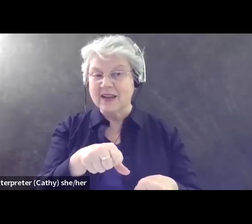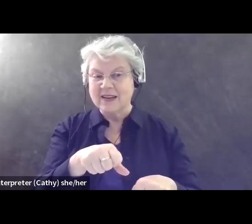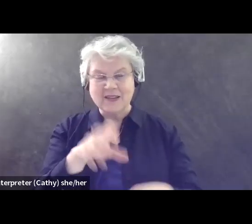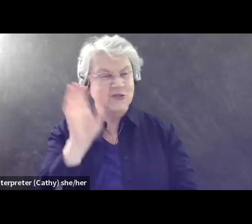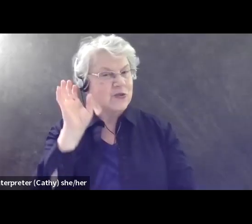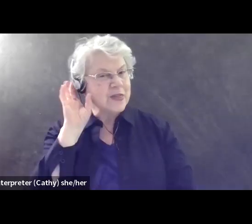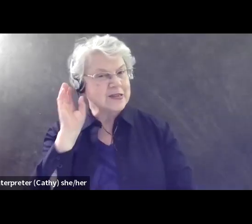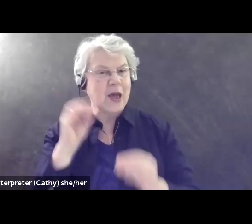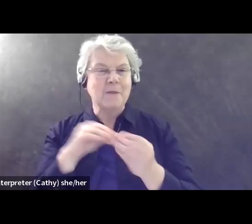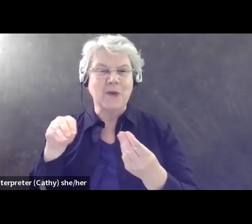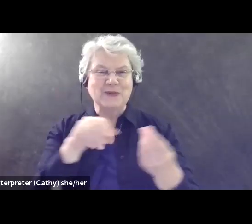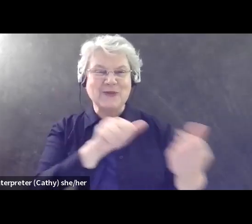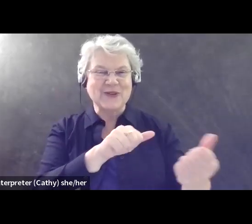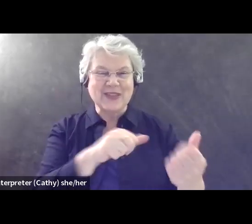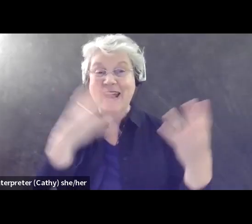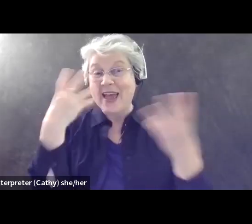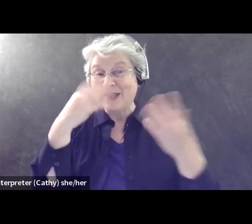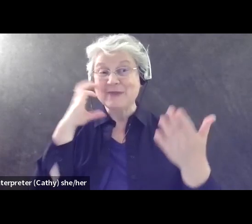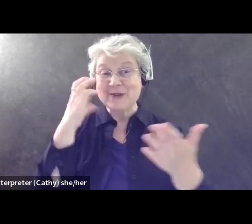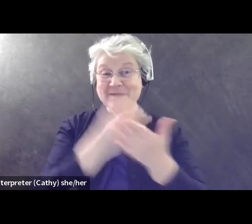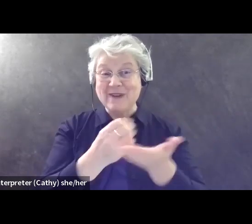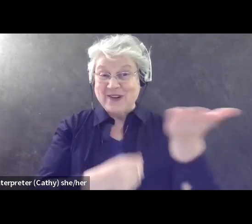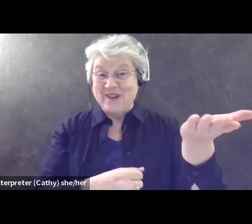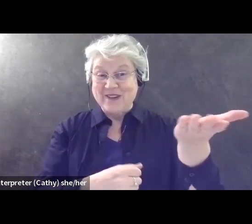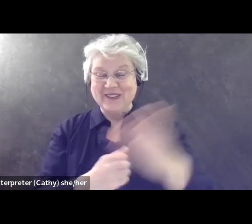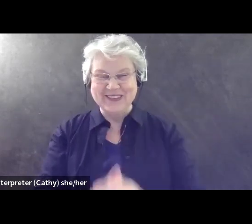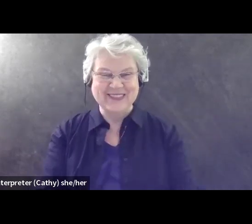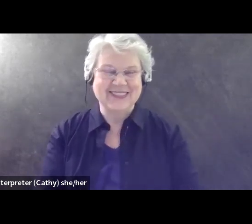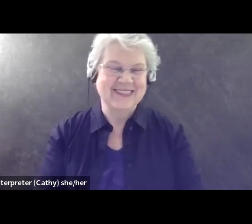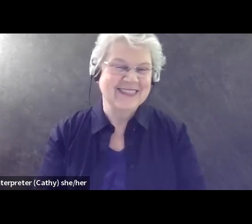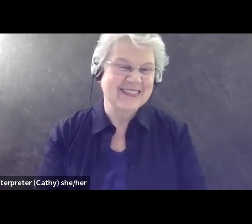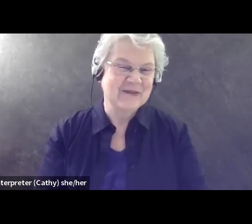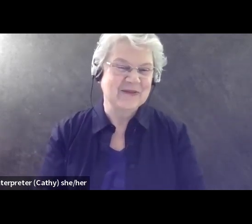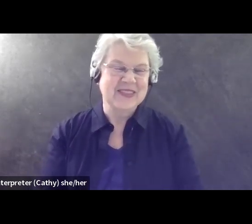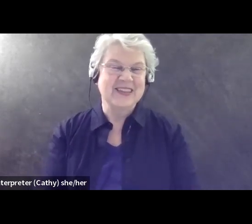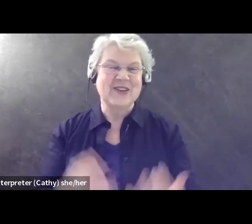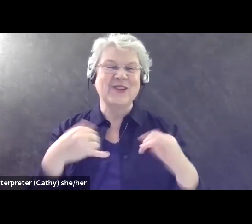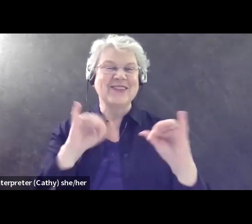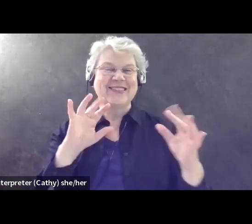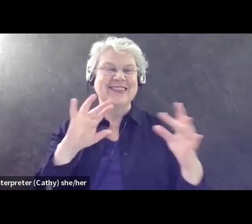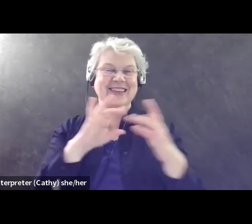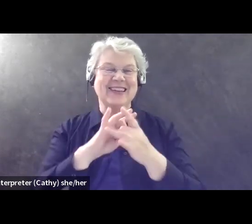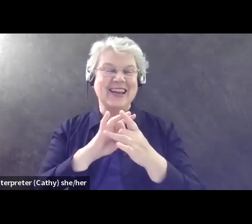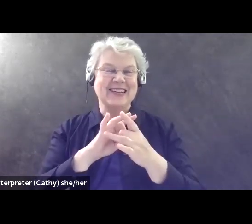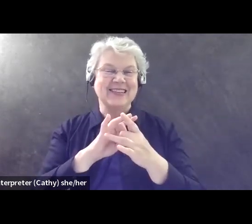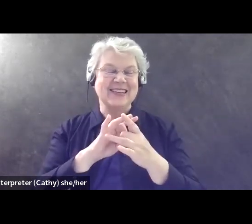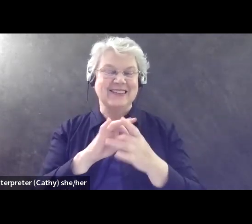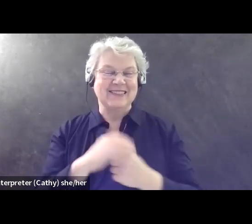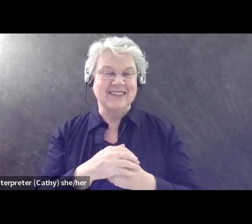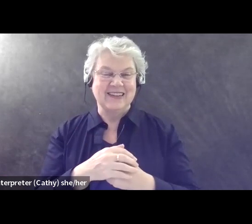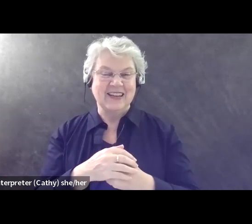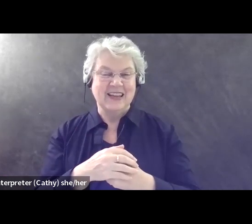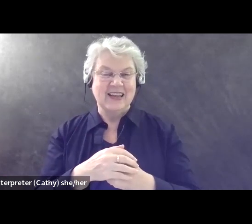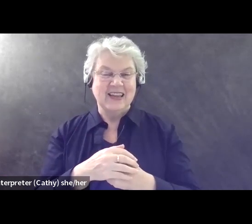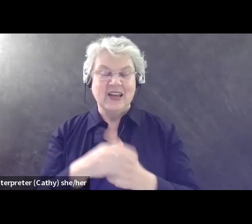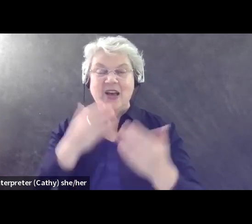okay. So now we've got this beautiful photo instead. Um, but, um, you're still here. So, Hey, so I've got some questions, um, from the Q and I